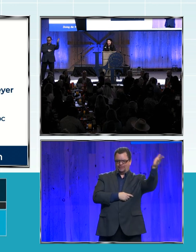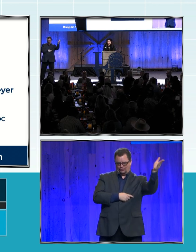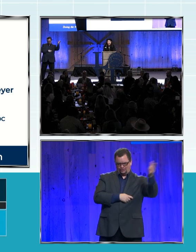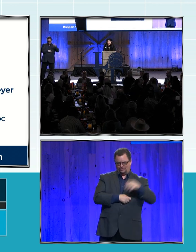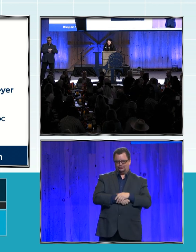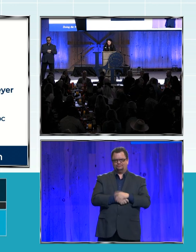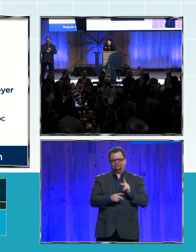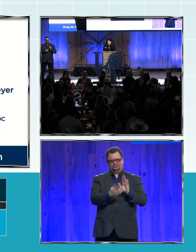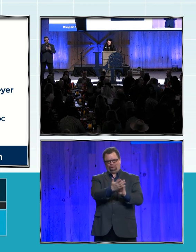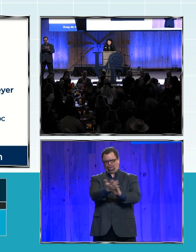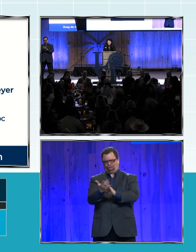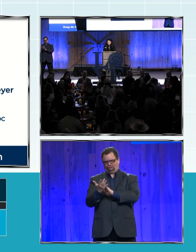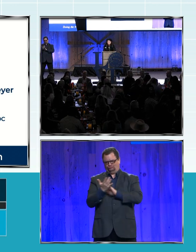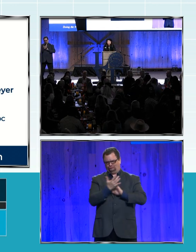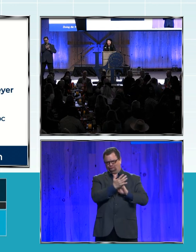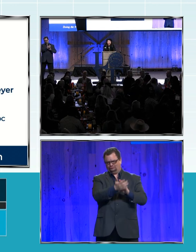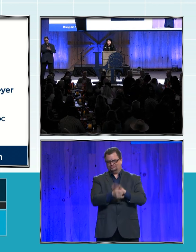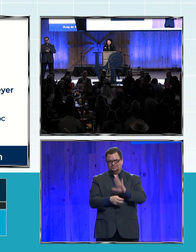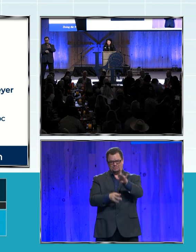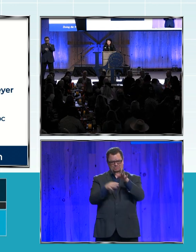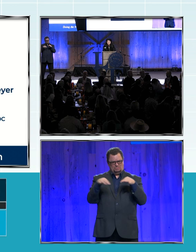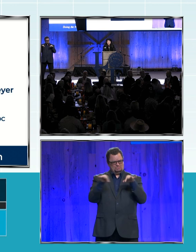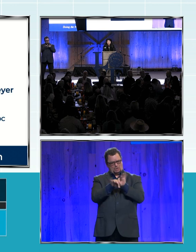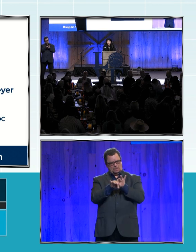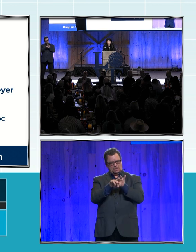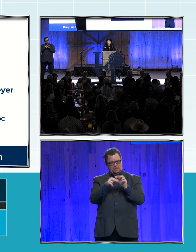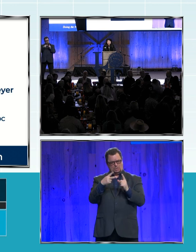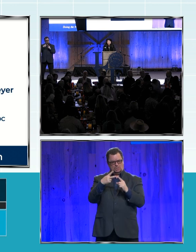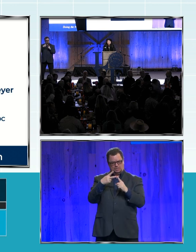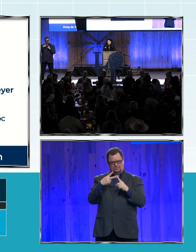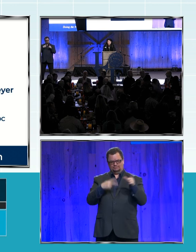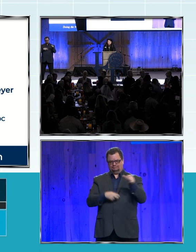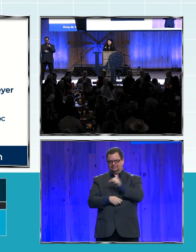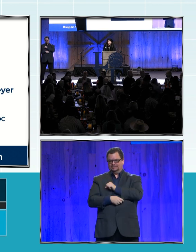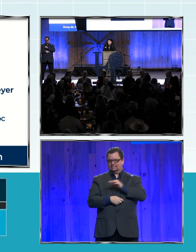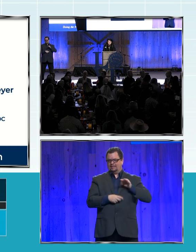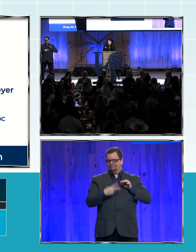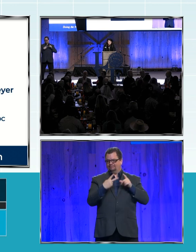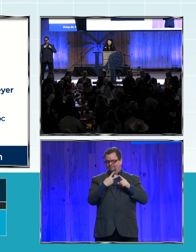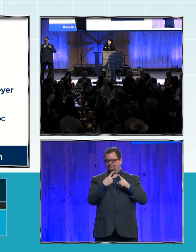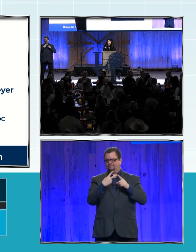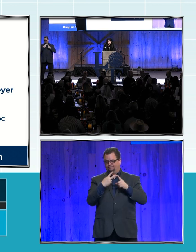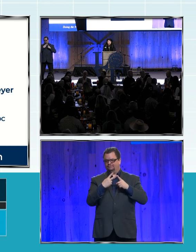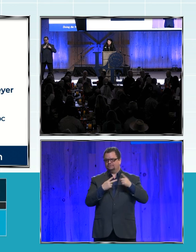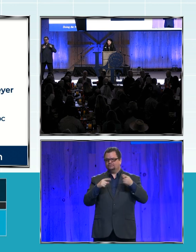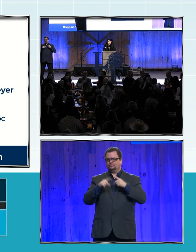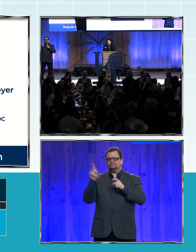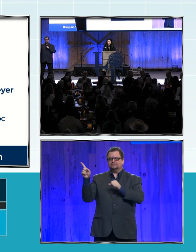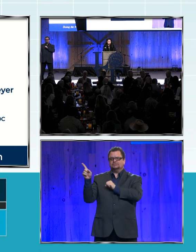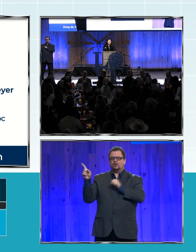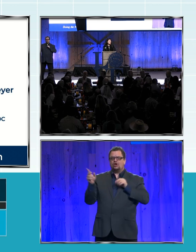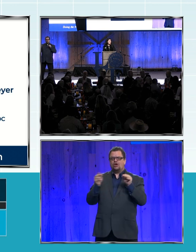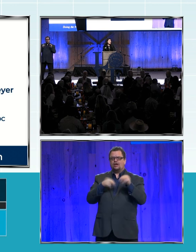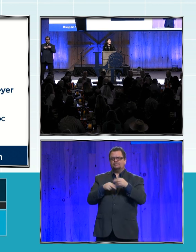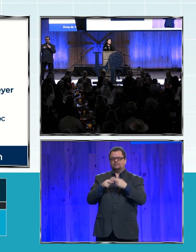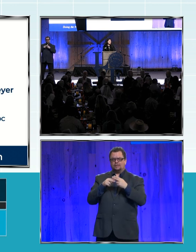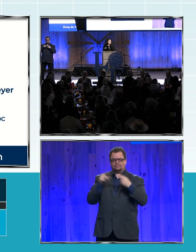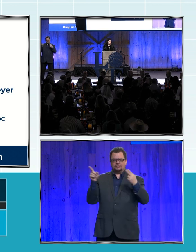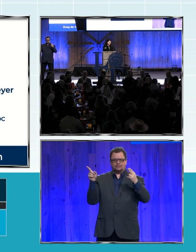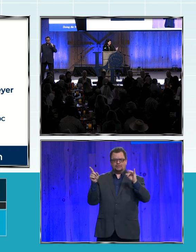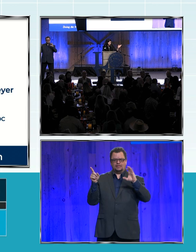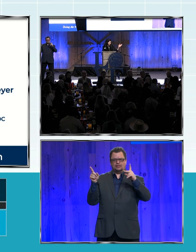And last but not least, have two staff members. From the Office of Senator John Hickenlooper, have Antonio Werther.